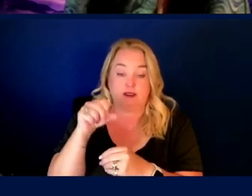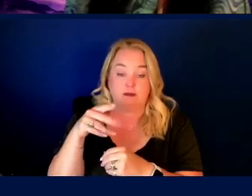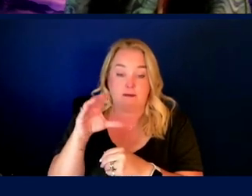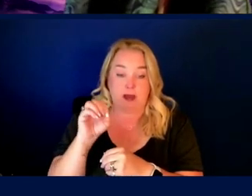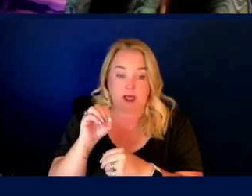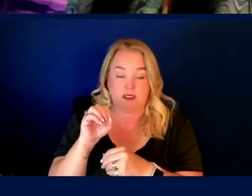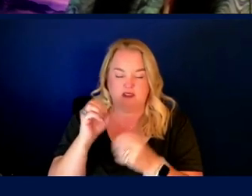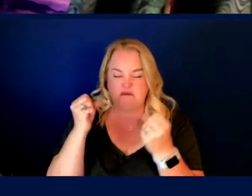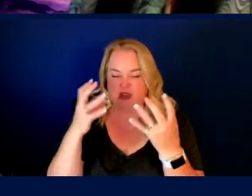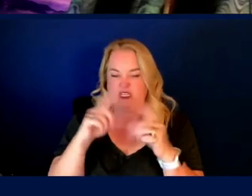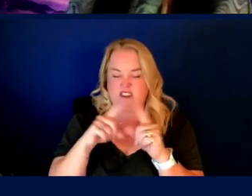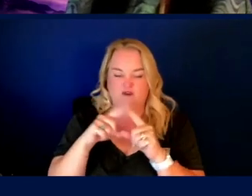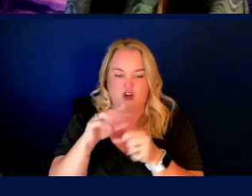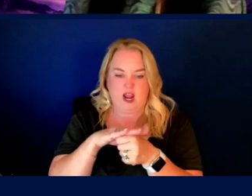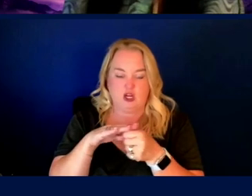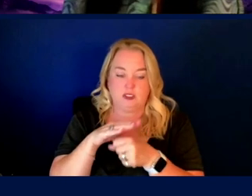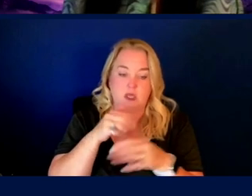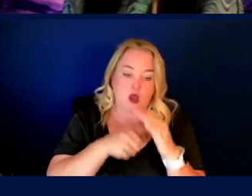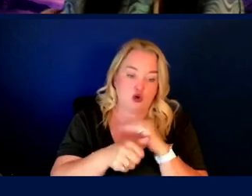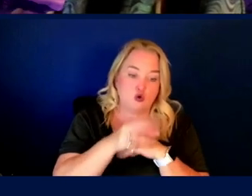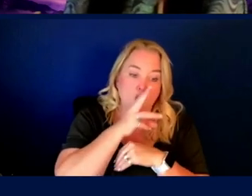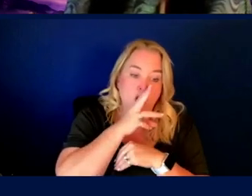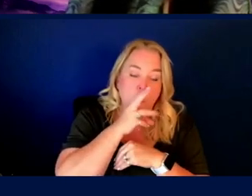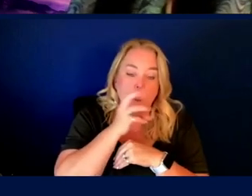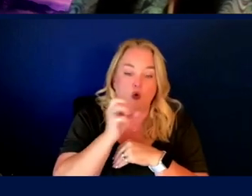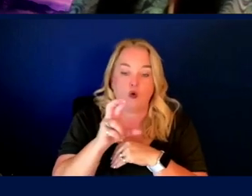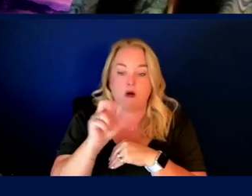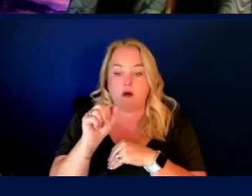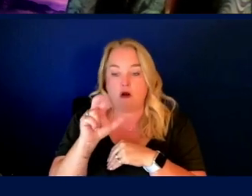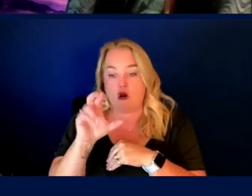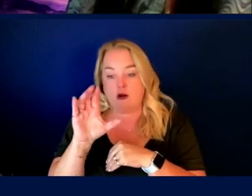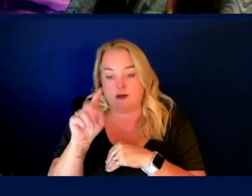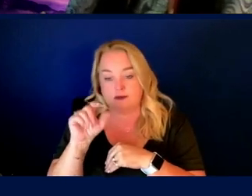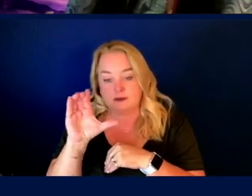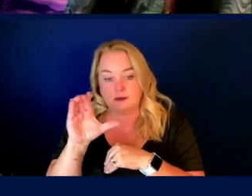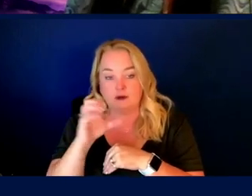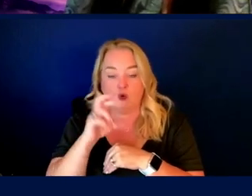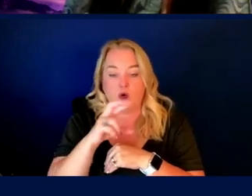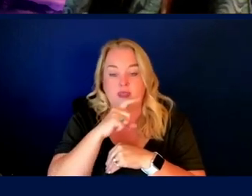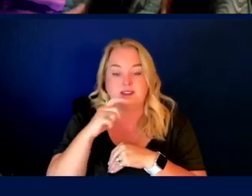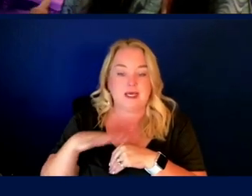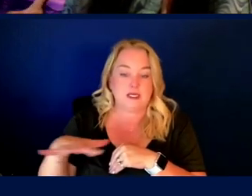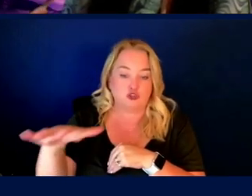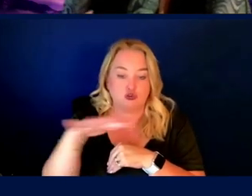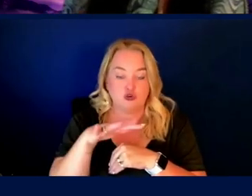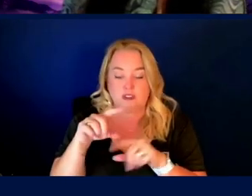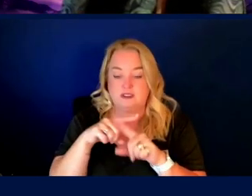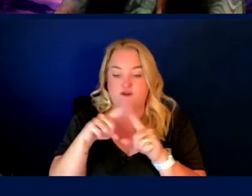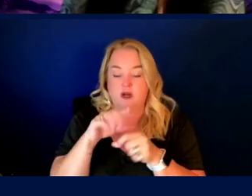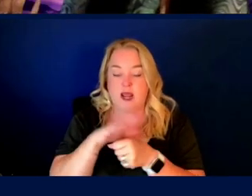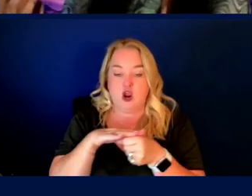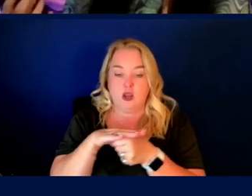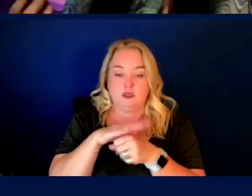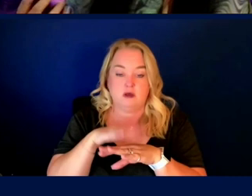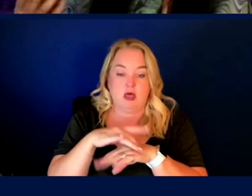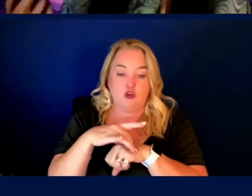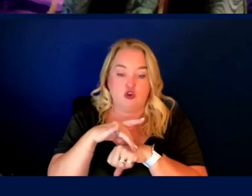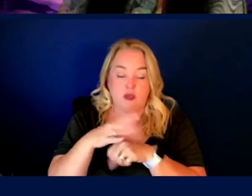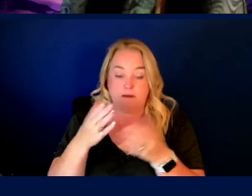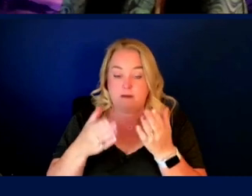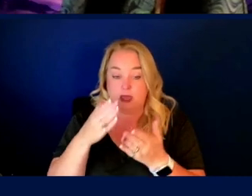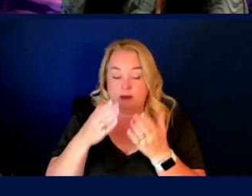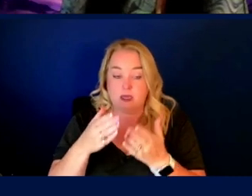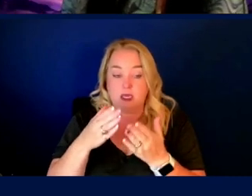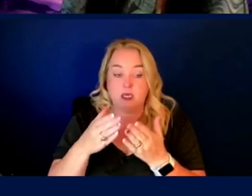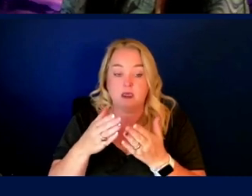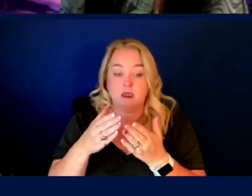variety of locations. These might be underwater. These might be in the Arctic. These might be in the desert, different locations on earth, maybe within a habitat, maybe not,